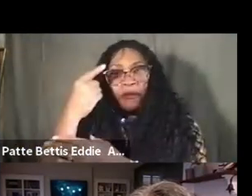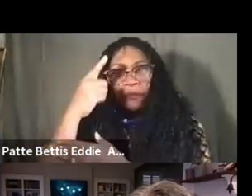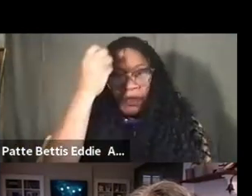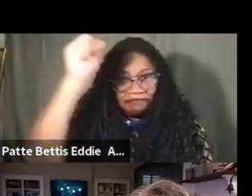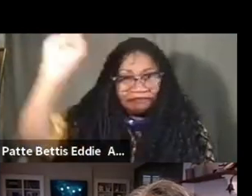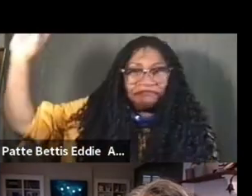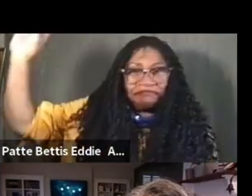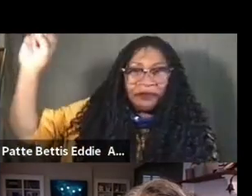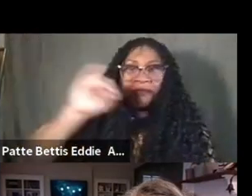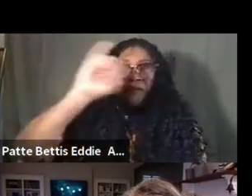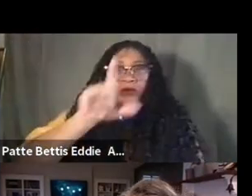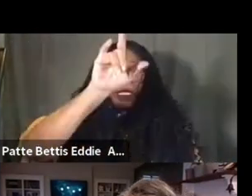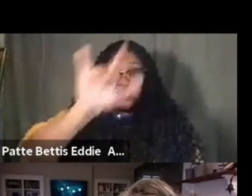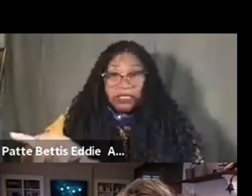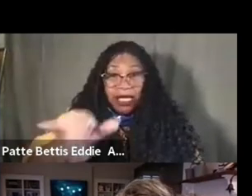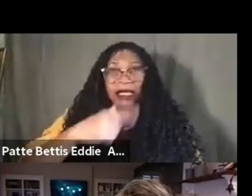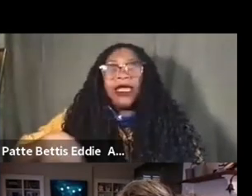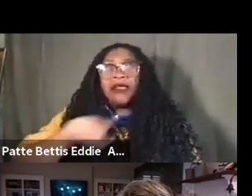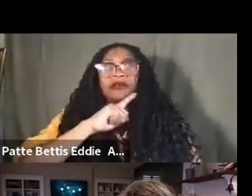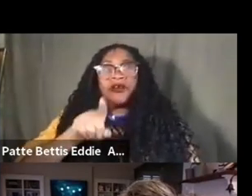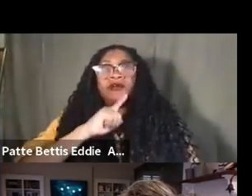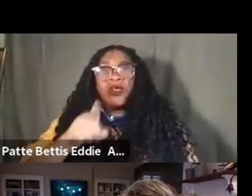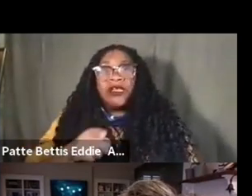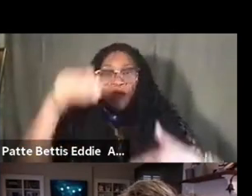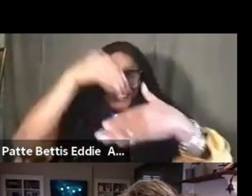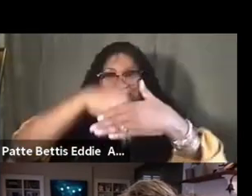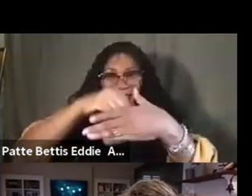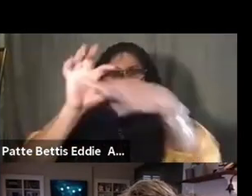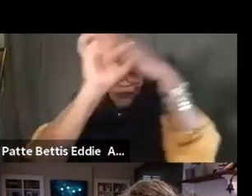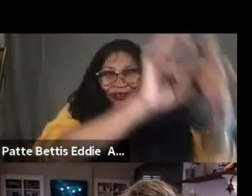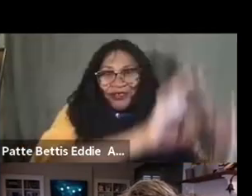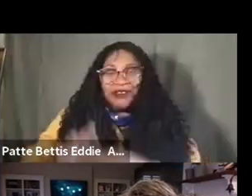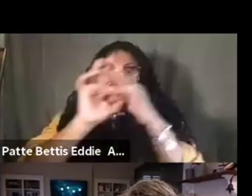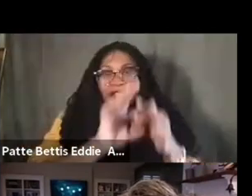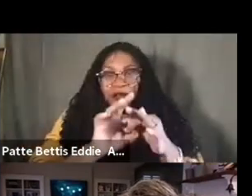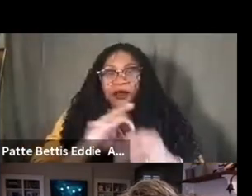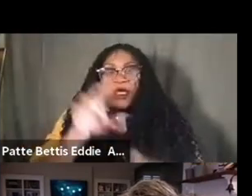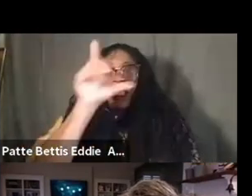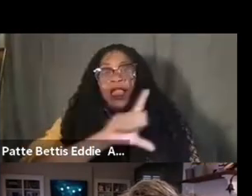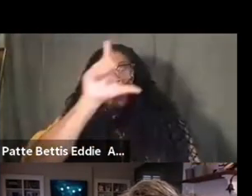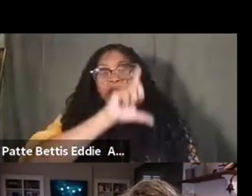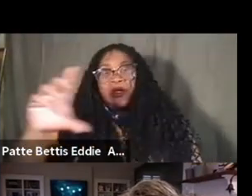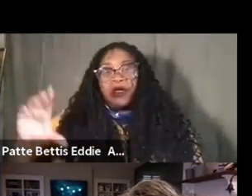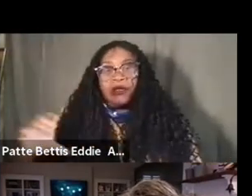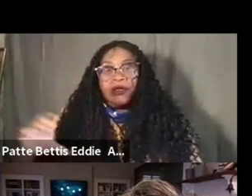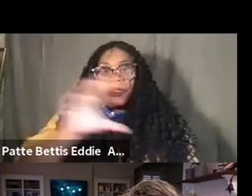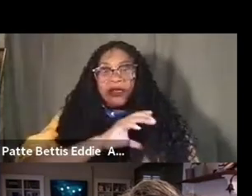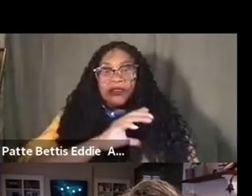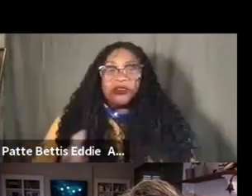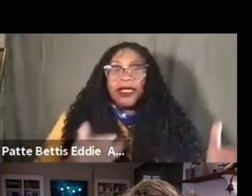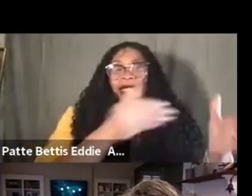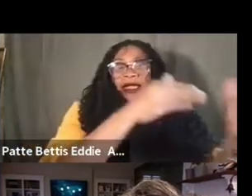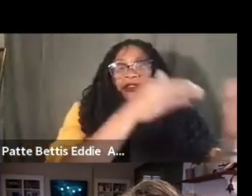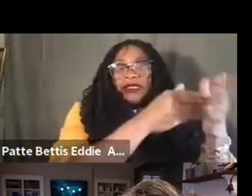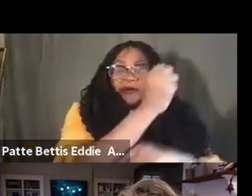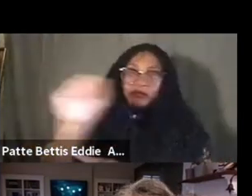In July, Don't Shoot Portland was archived into the Library of Congress as a significant documentation of anti-racism work